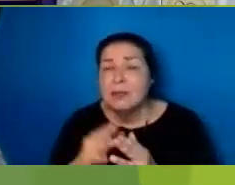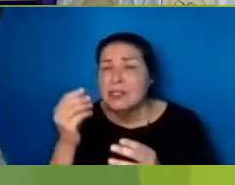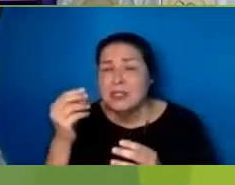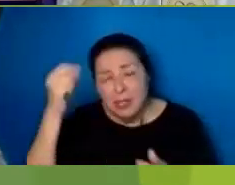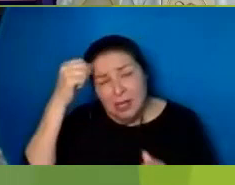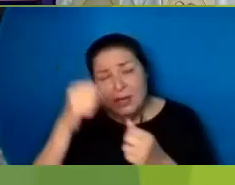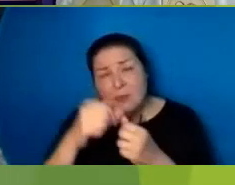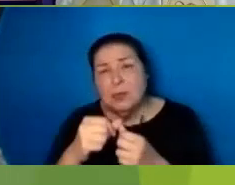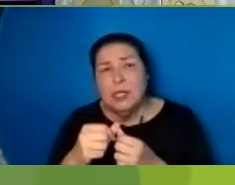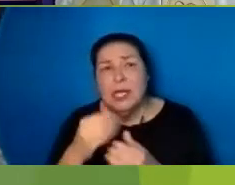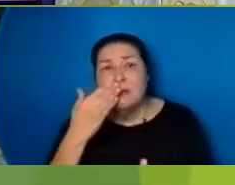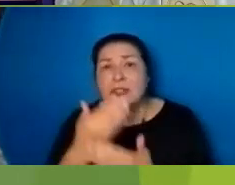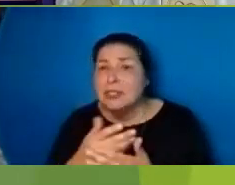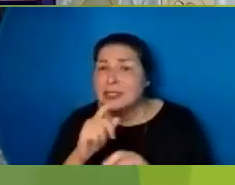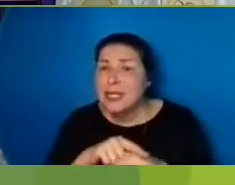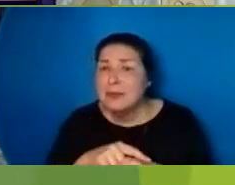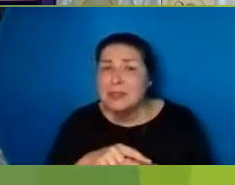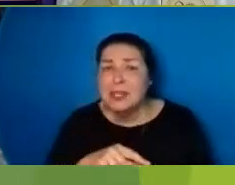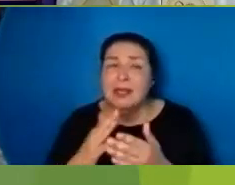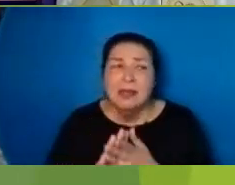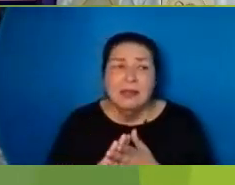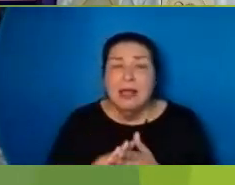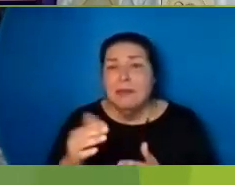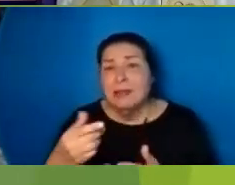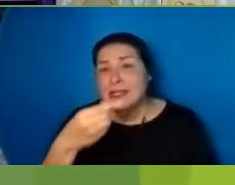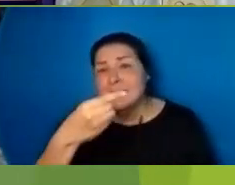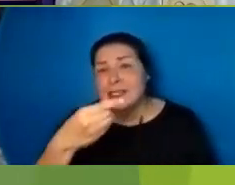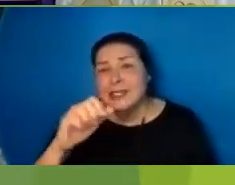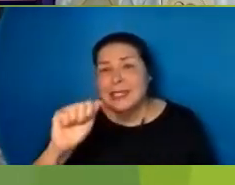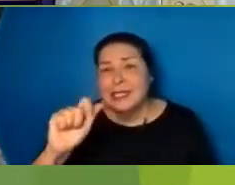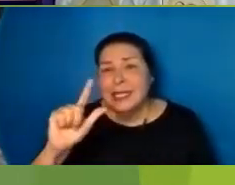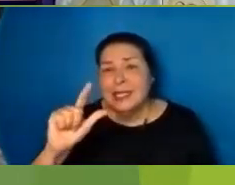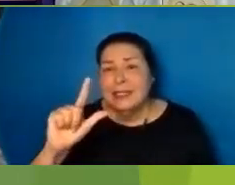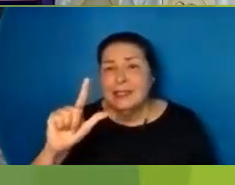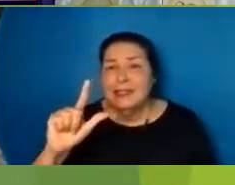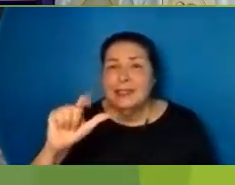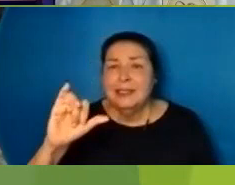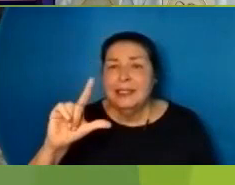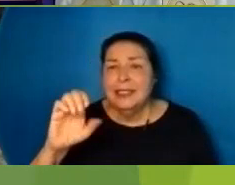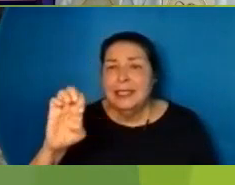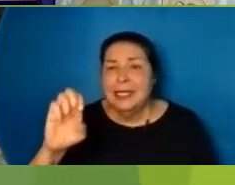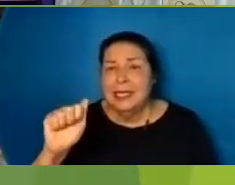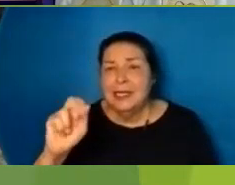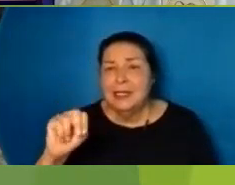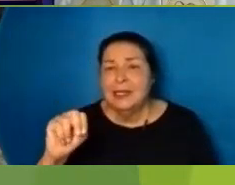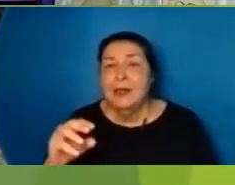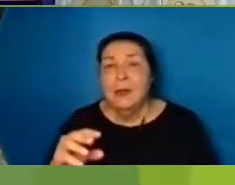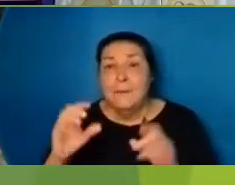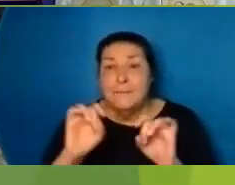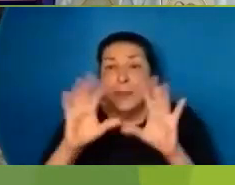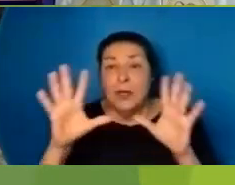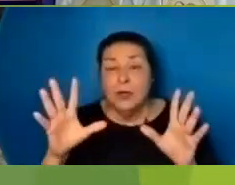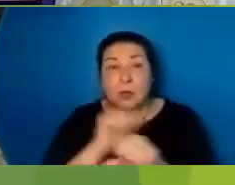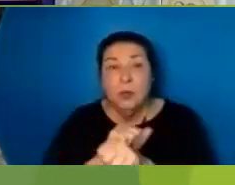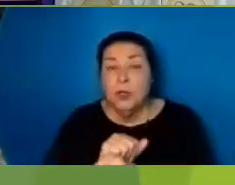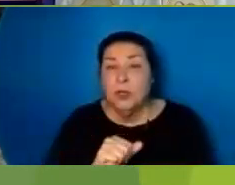been Quite a ride This Galilean Miracle worker Had walked Up to the boats And said Follow